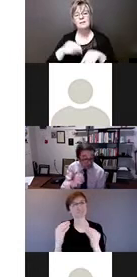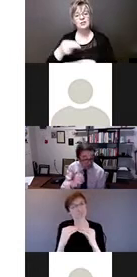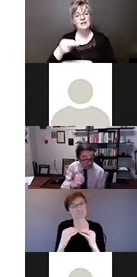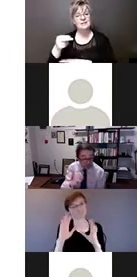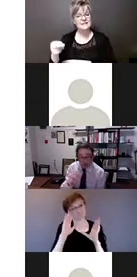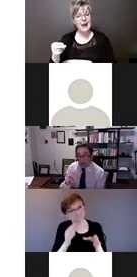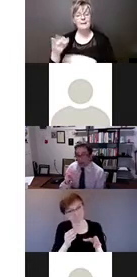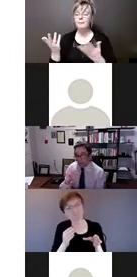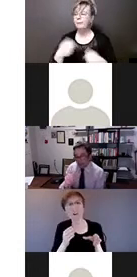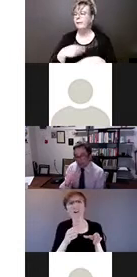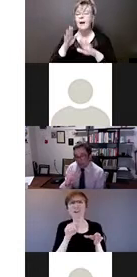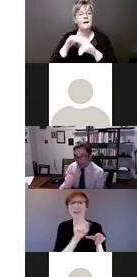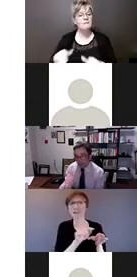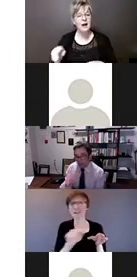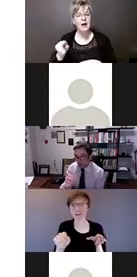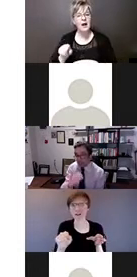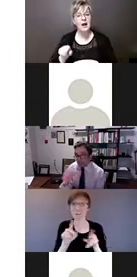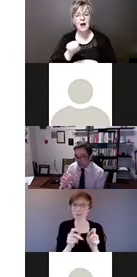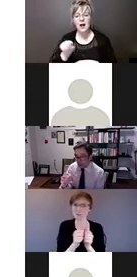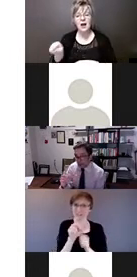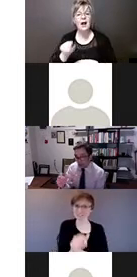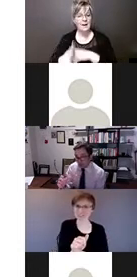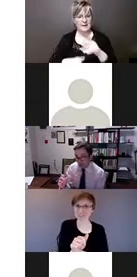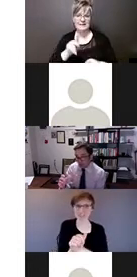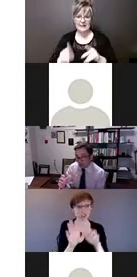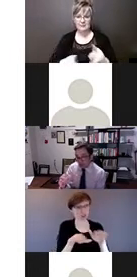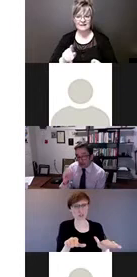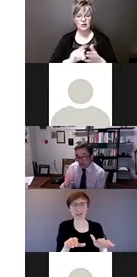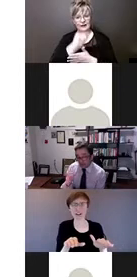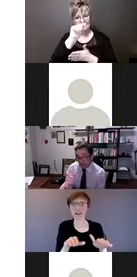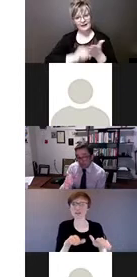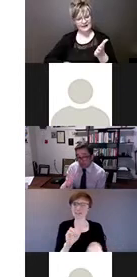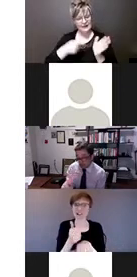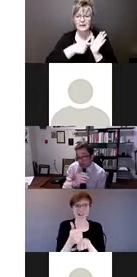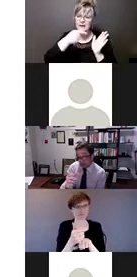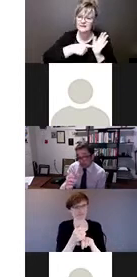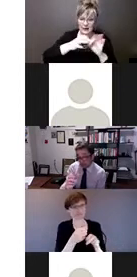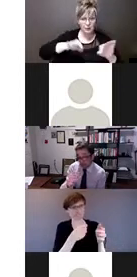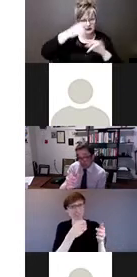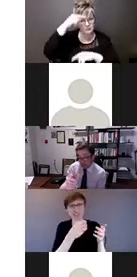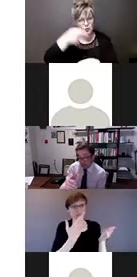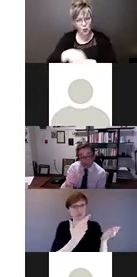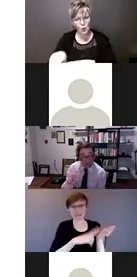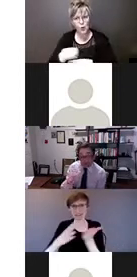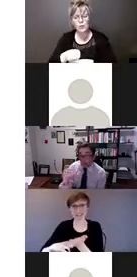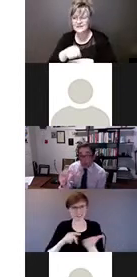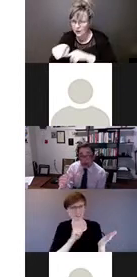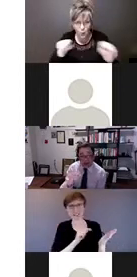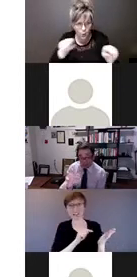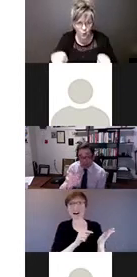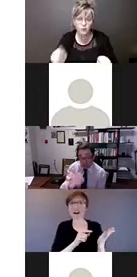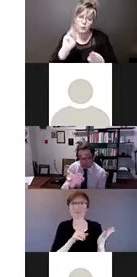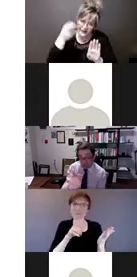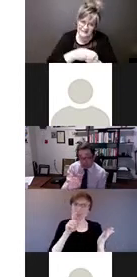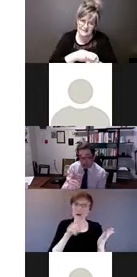children, those are the people for whom these treaties are important. And those are the people that need to be engaged fully. So while I